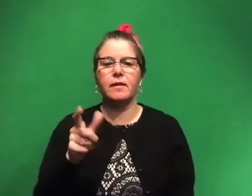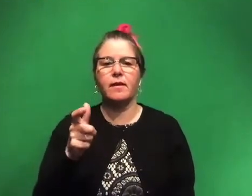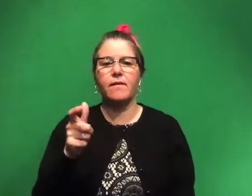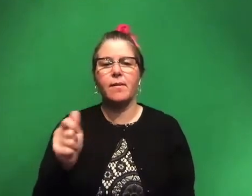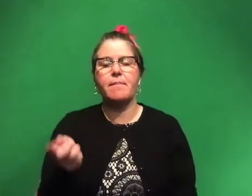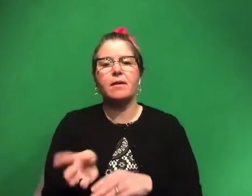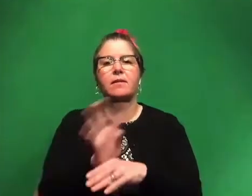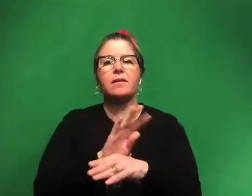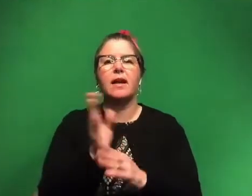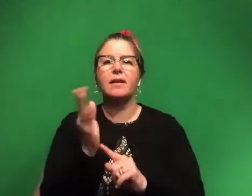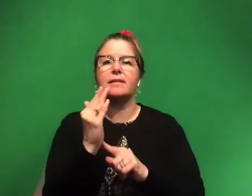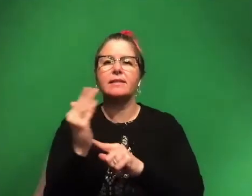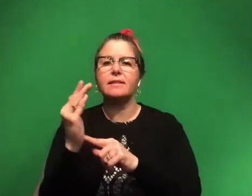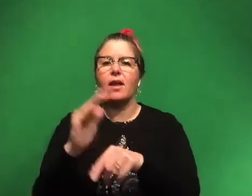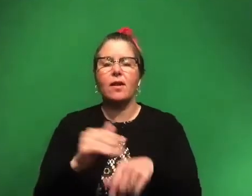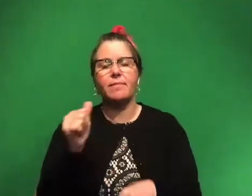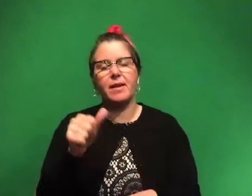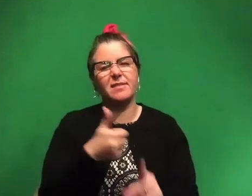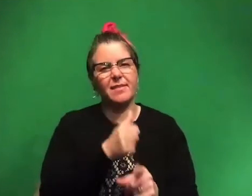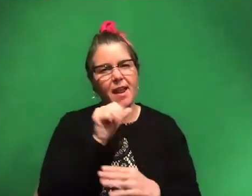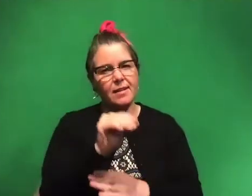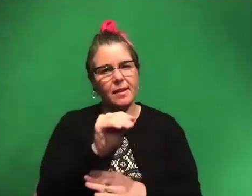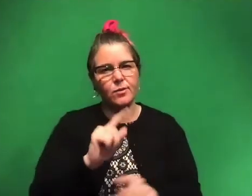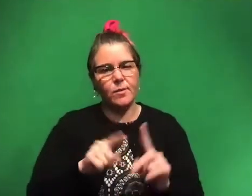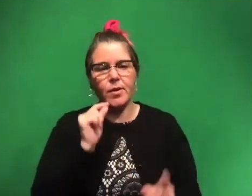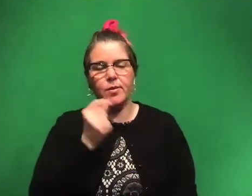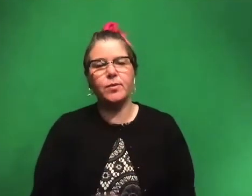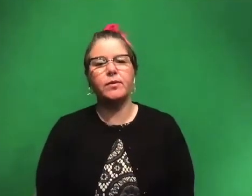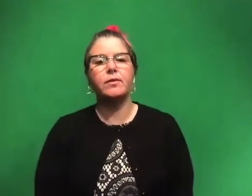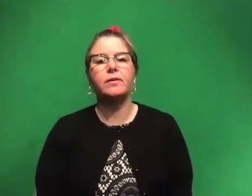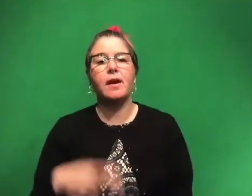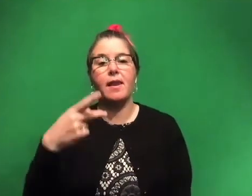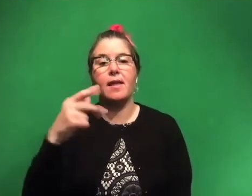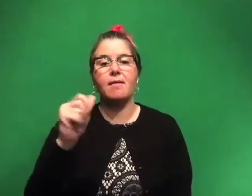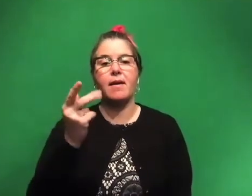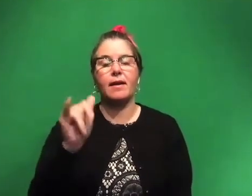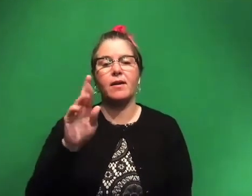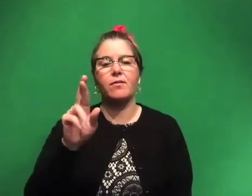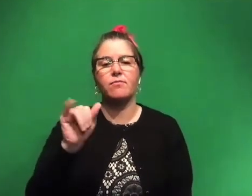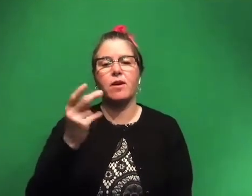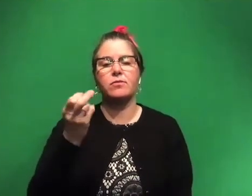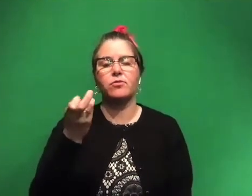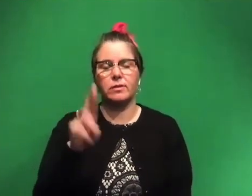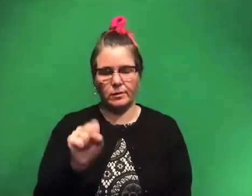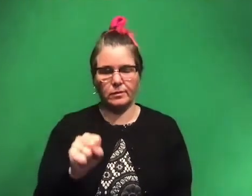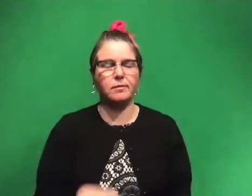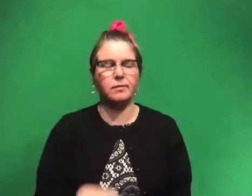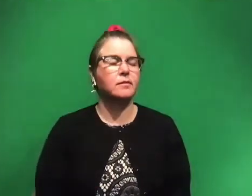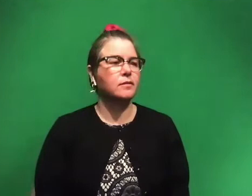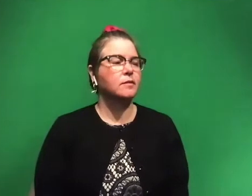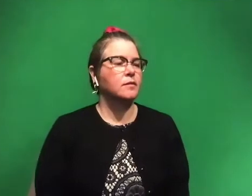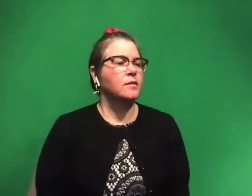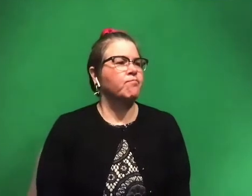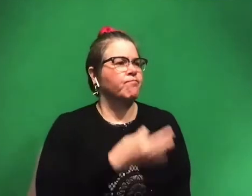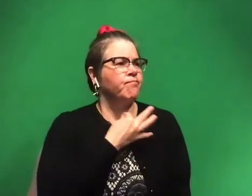back. Not a dinosaur, but still super cool. Uh-huh. Yeah. And pachyrhinosaurus. Very cool. Um, Kay Knier would like to